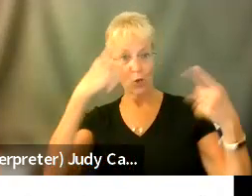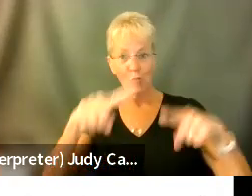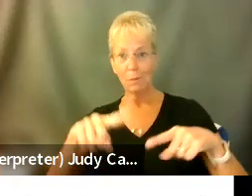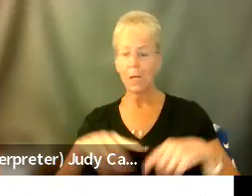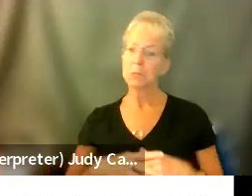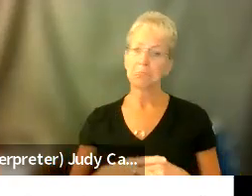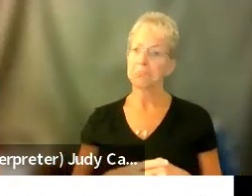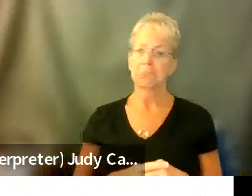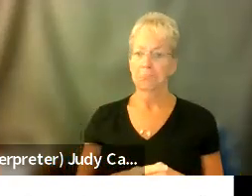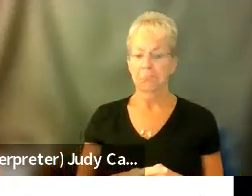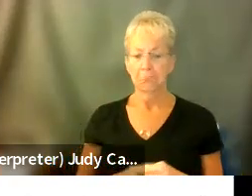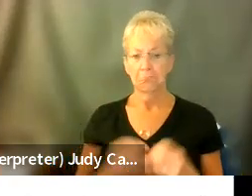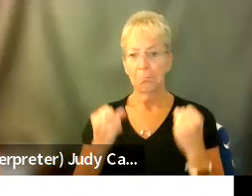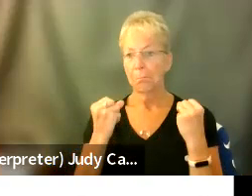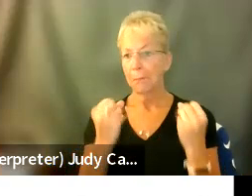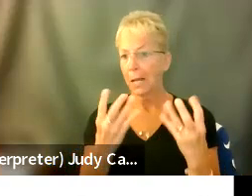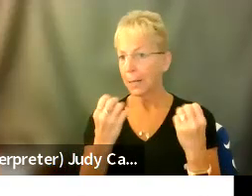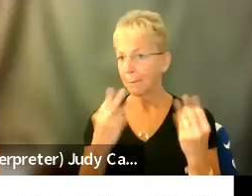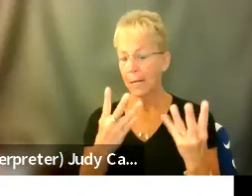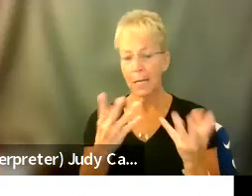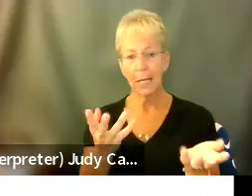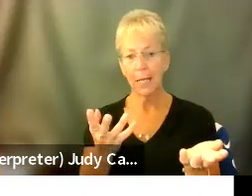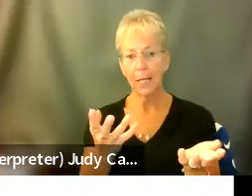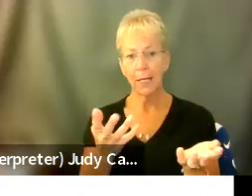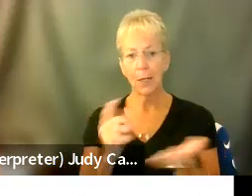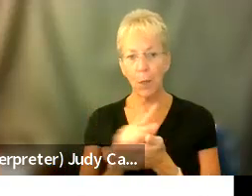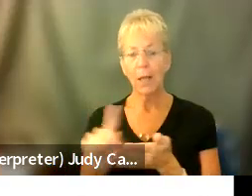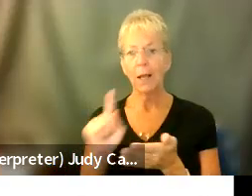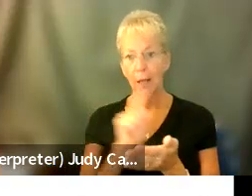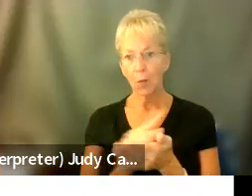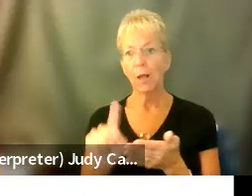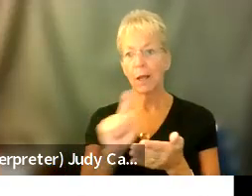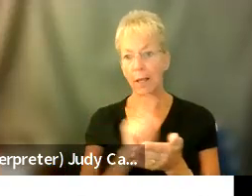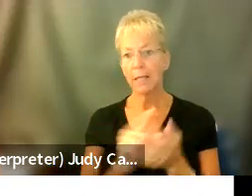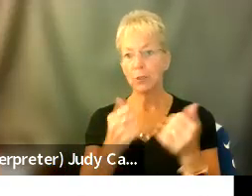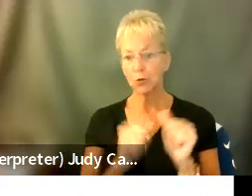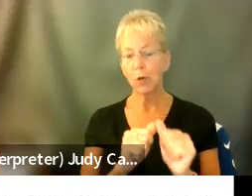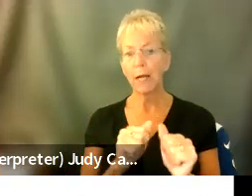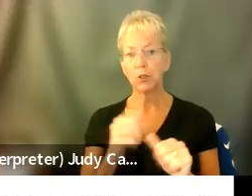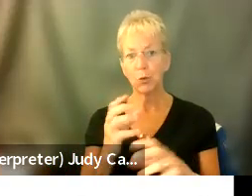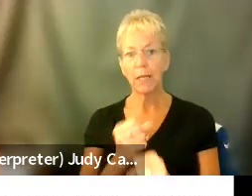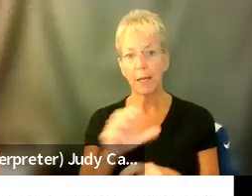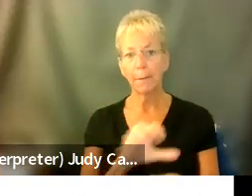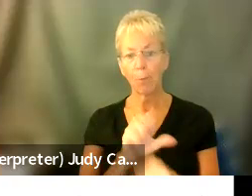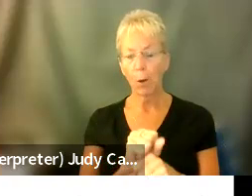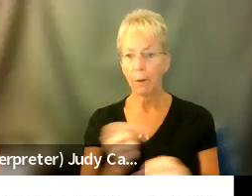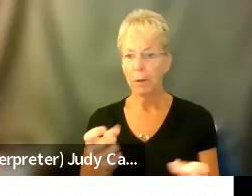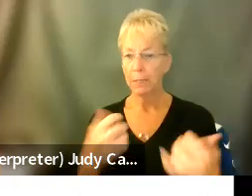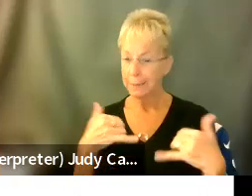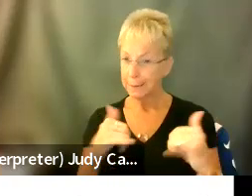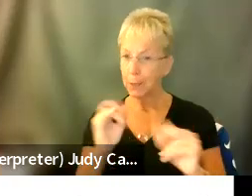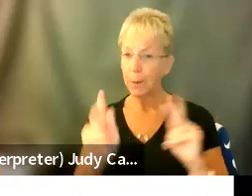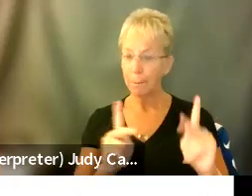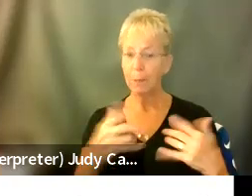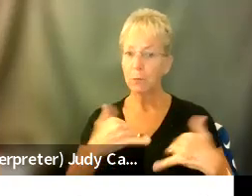a lot of, um, heat trying to do that. Um, and I still know people that, uh, have